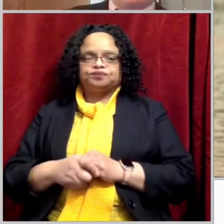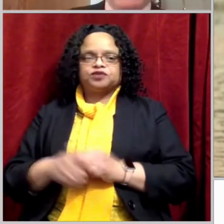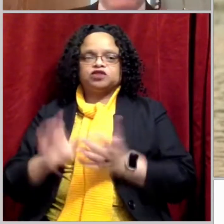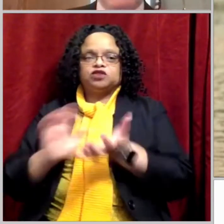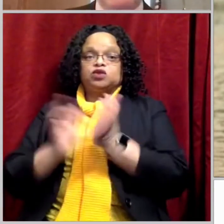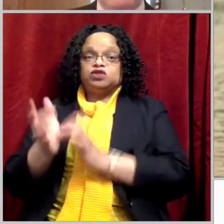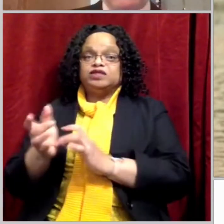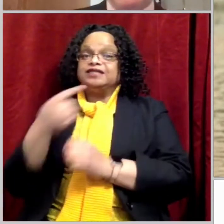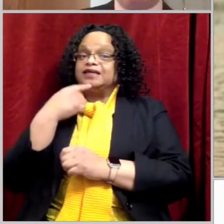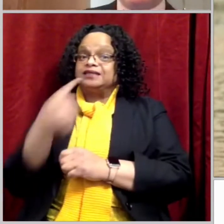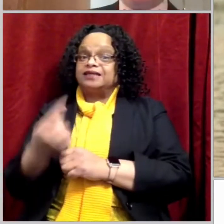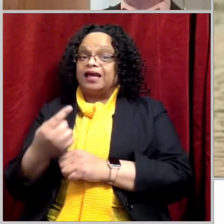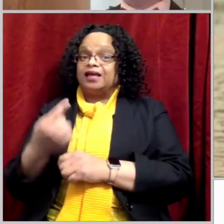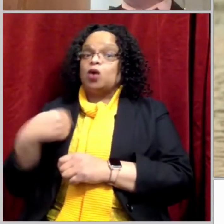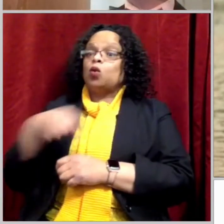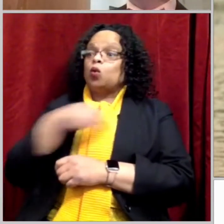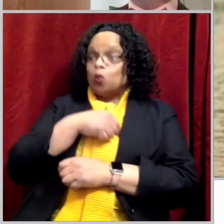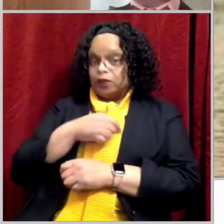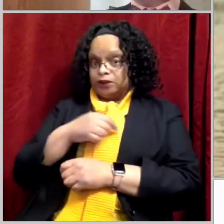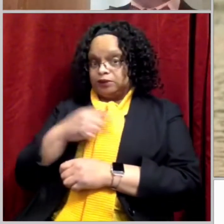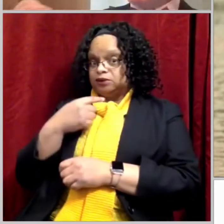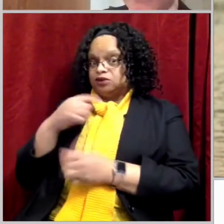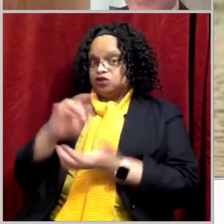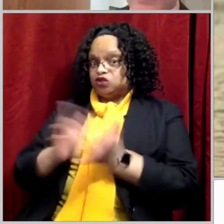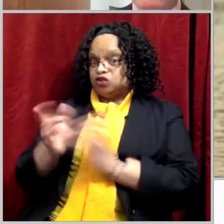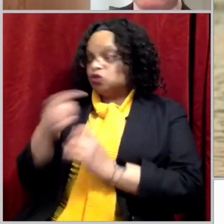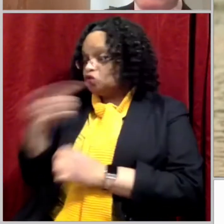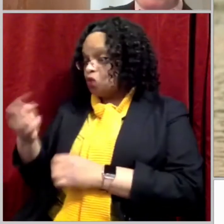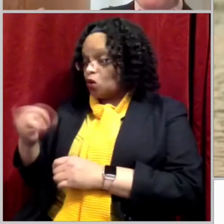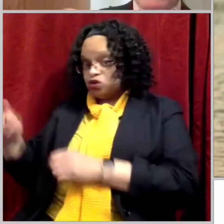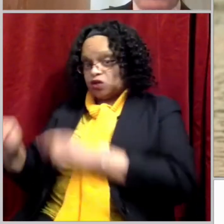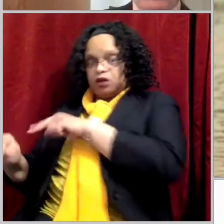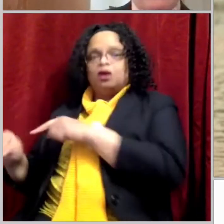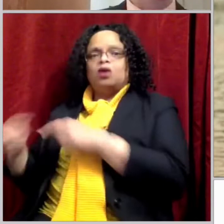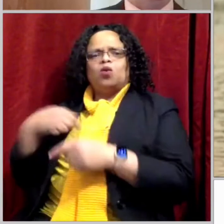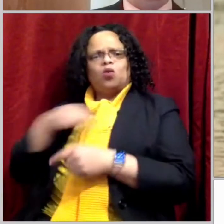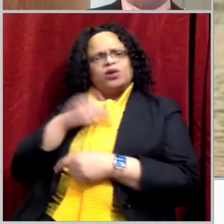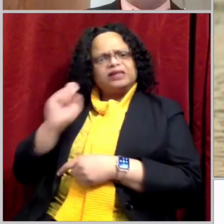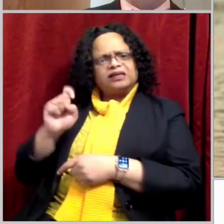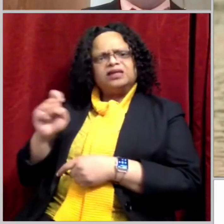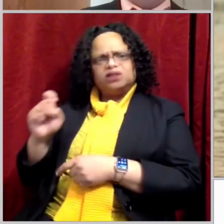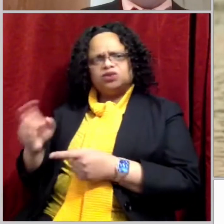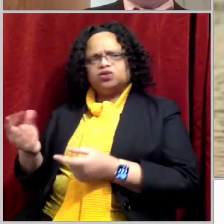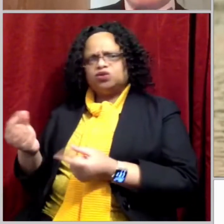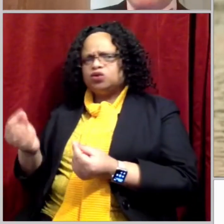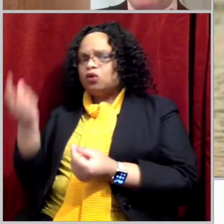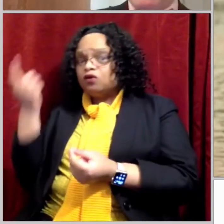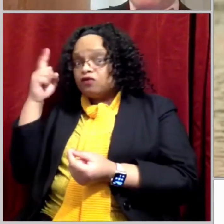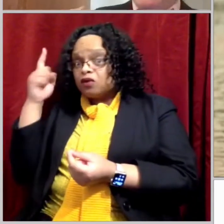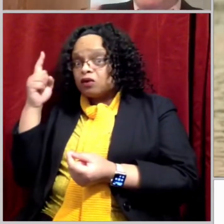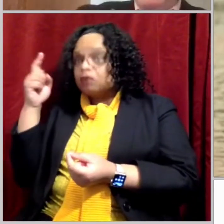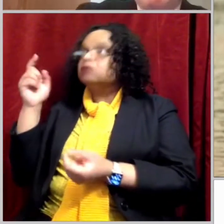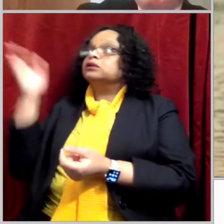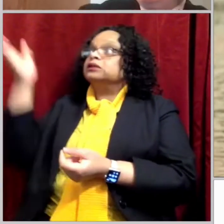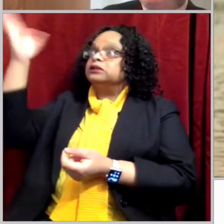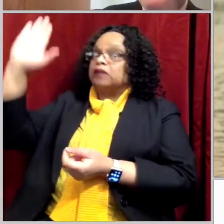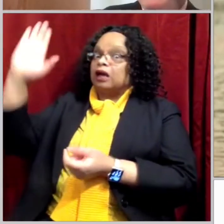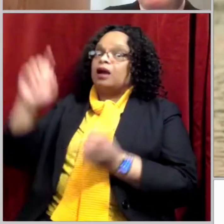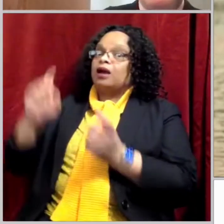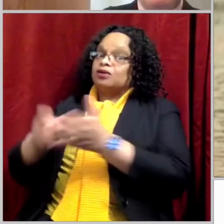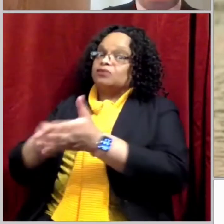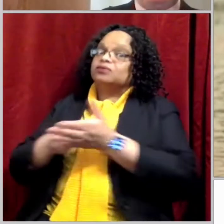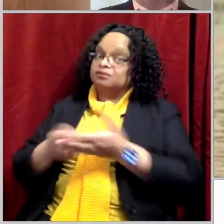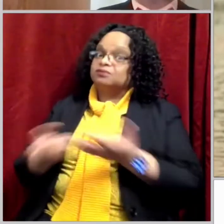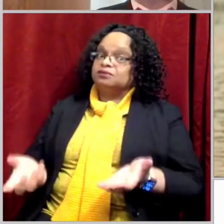said, look, we need to do this because this is what God requires. It's not what we may